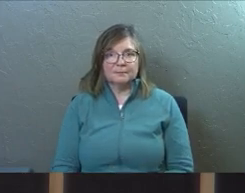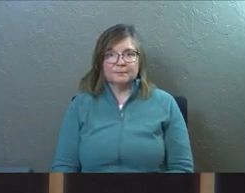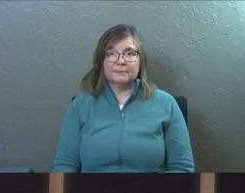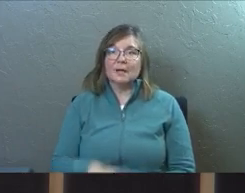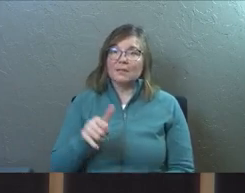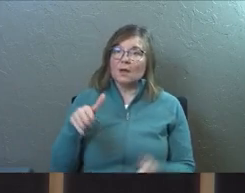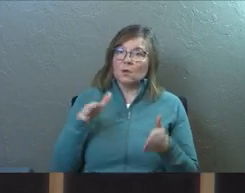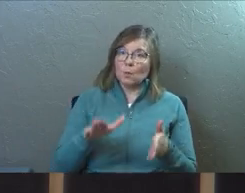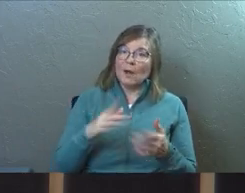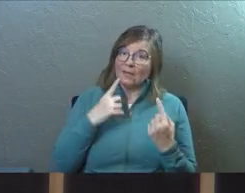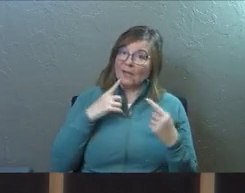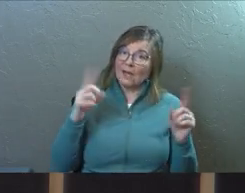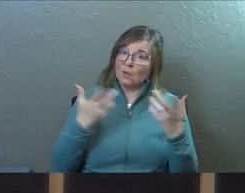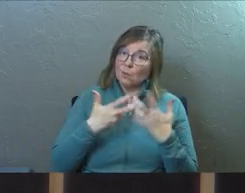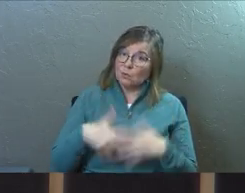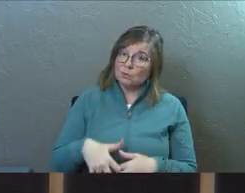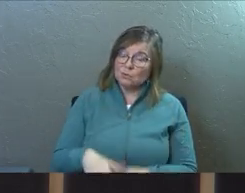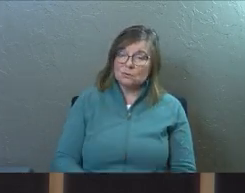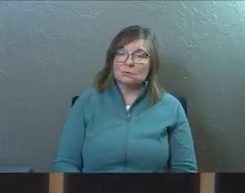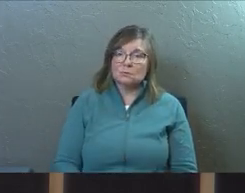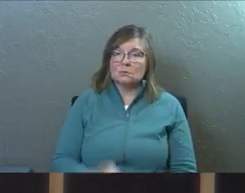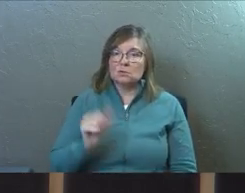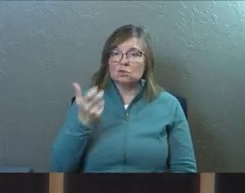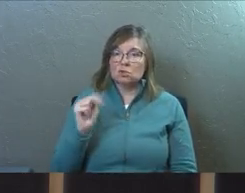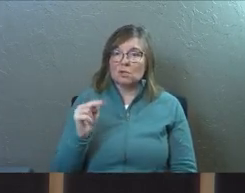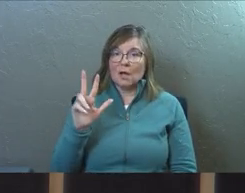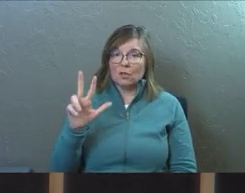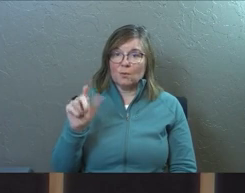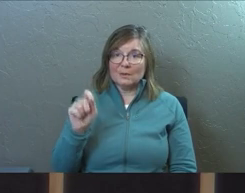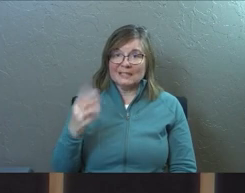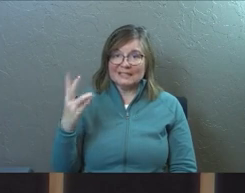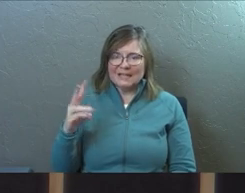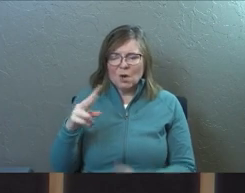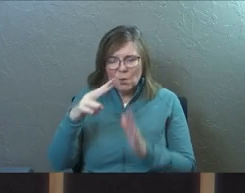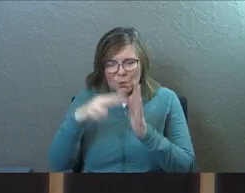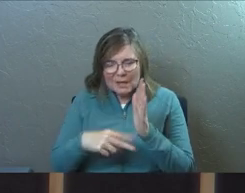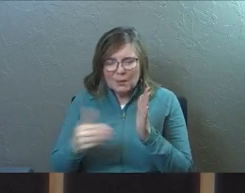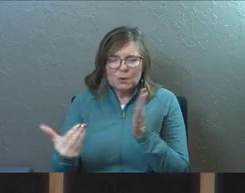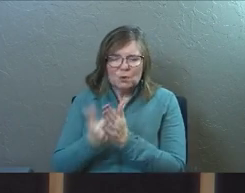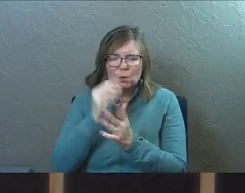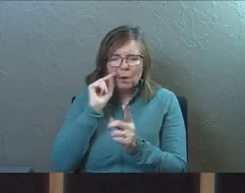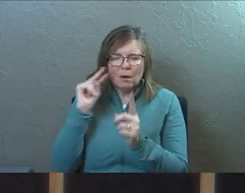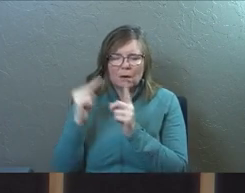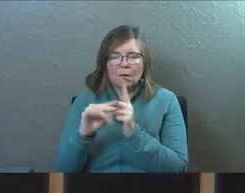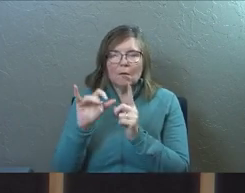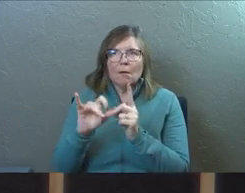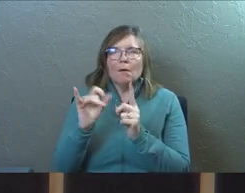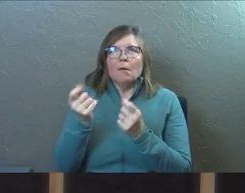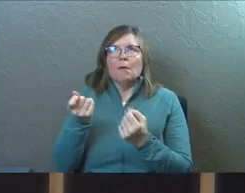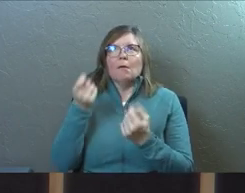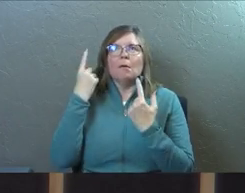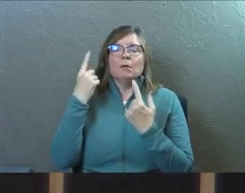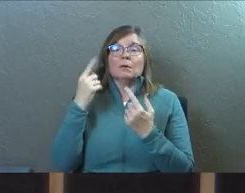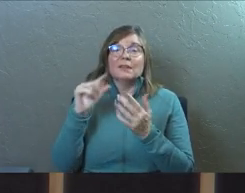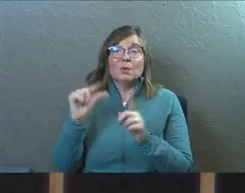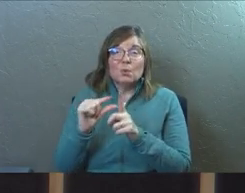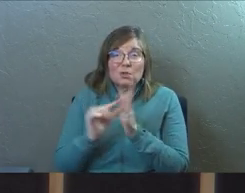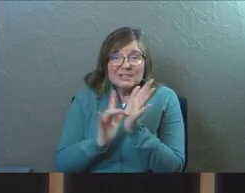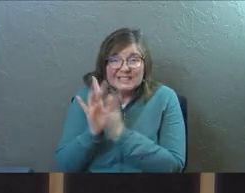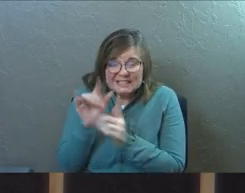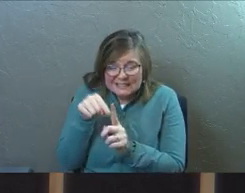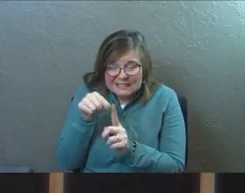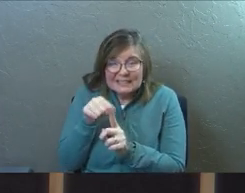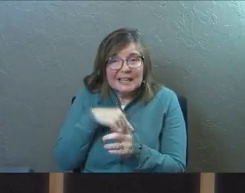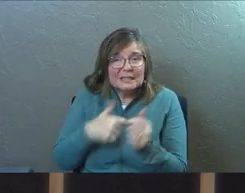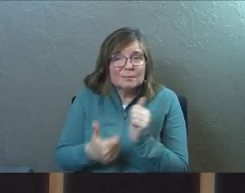And that's the way that it works. John 3, 16. Again, read this with fresh eyes. Read it all over again. These are the words of